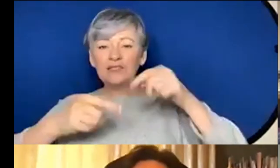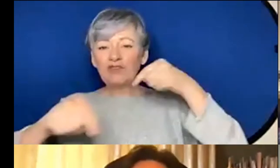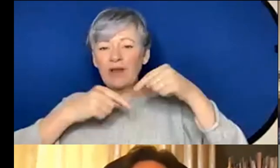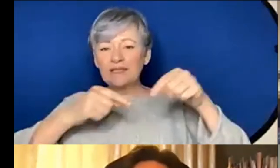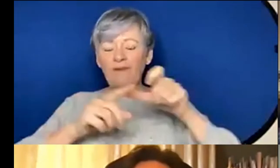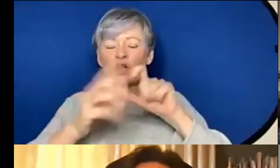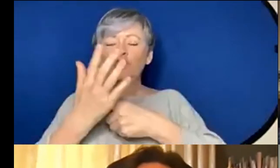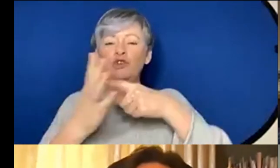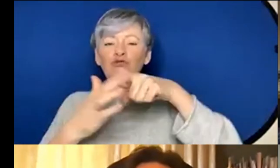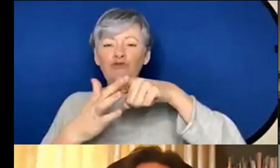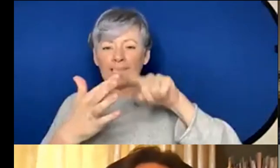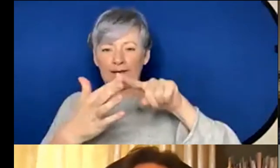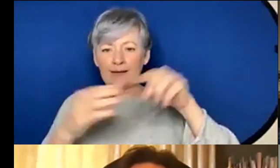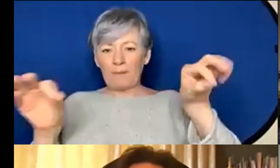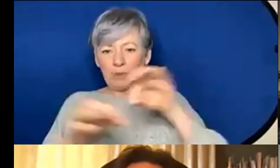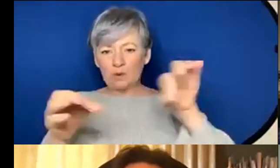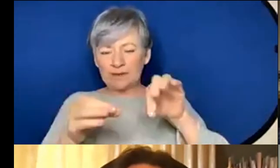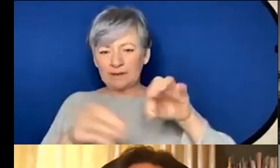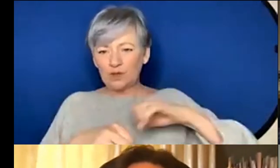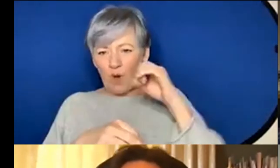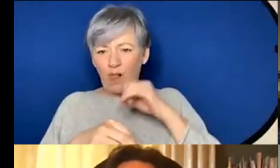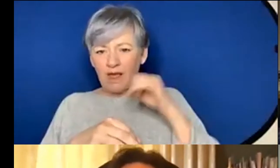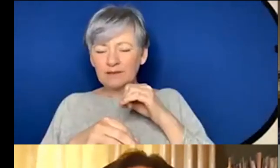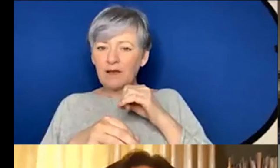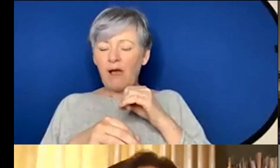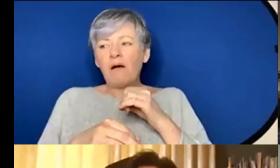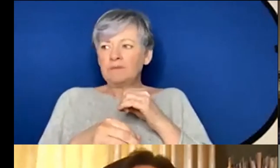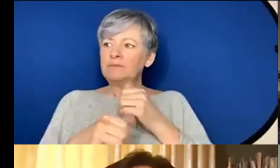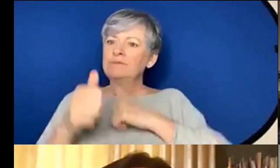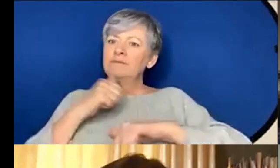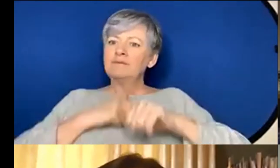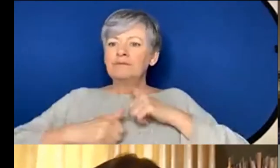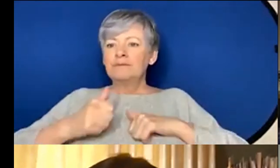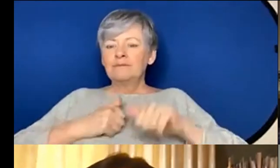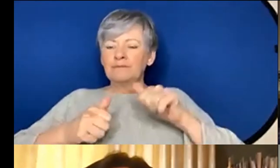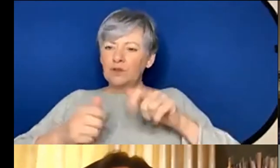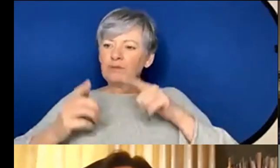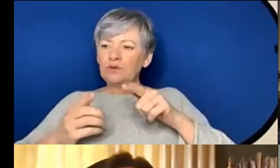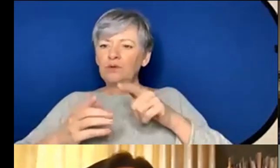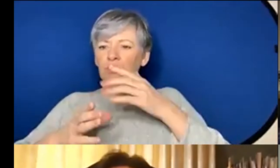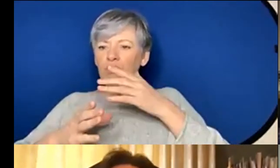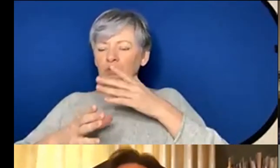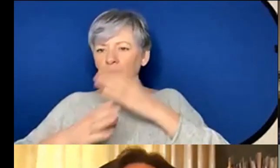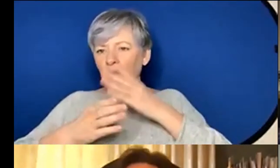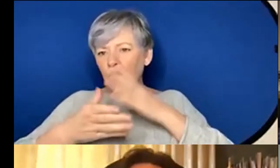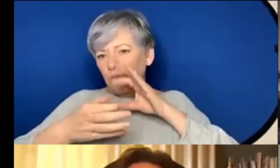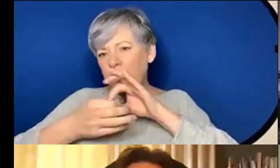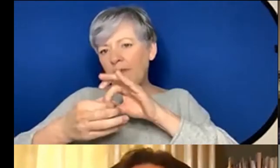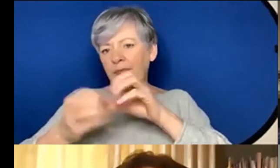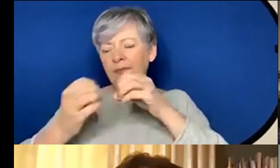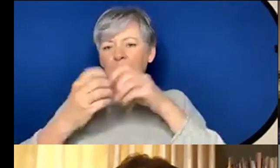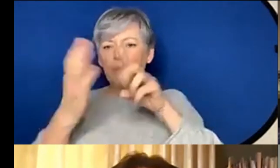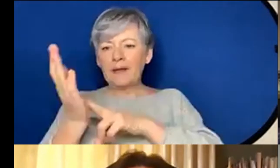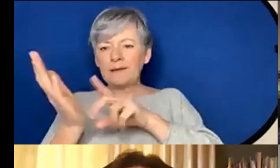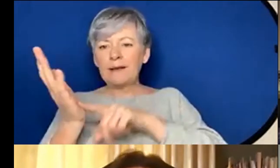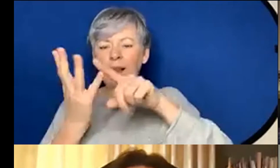Music Scotland and was honored to work closely with Ben Lunn and many others to put together diversions which is